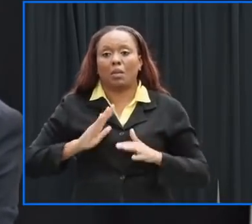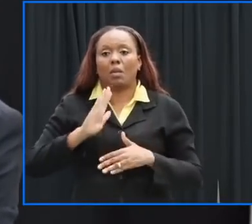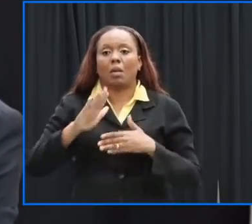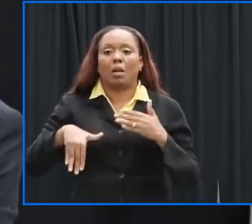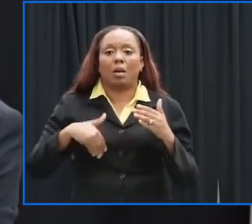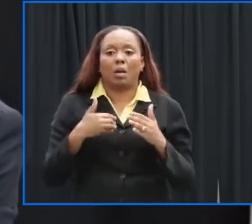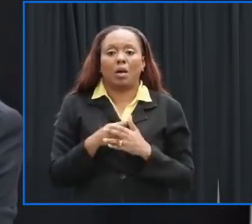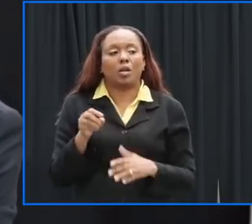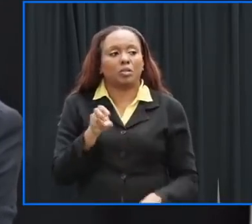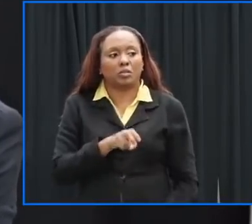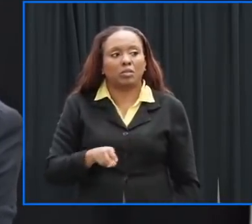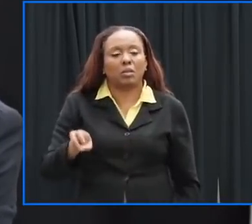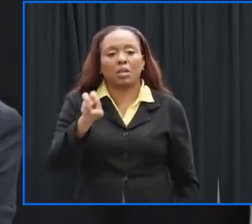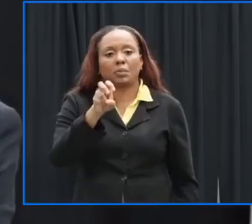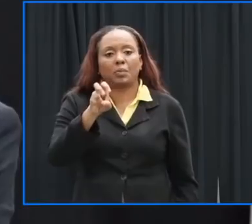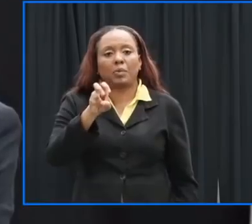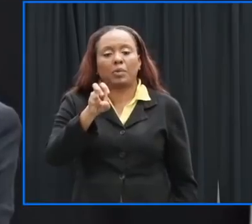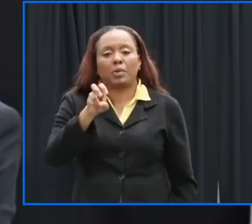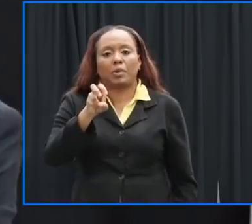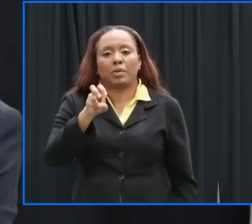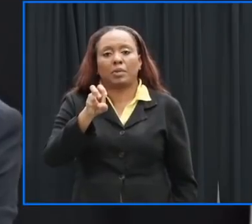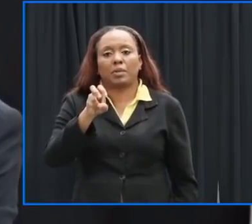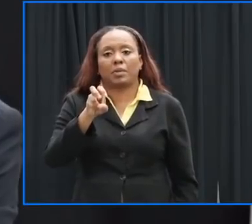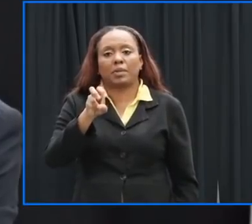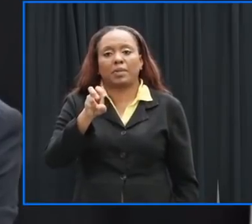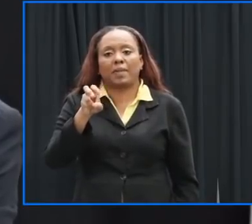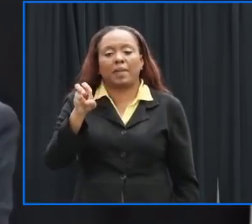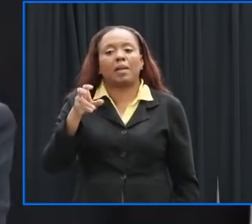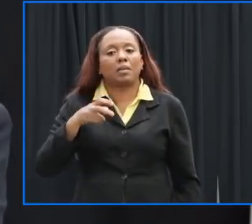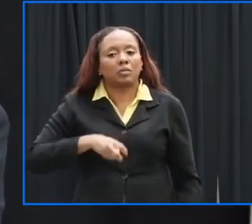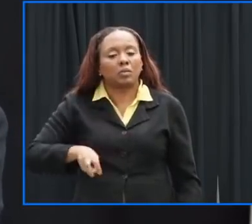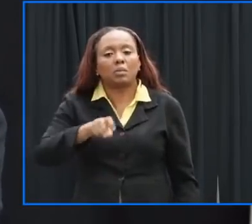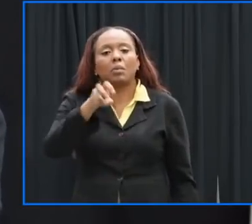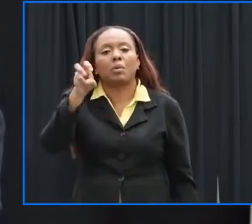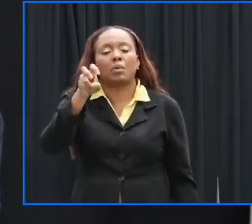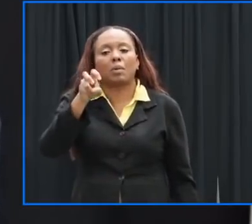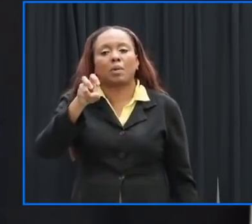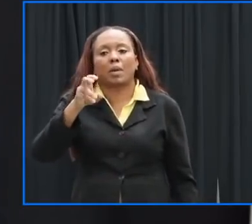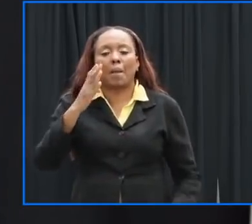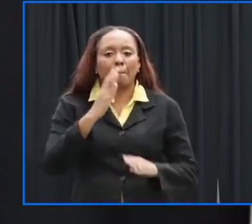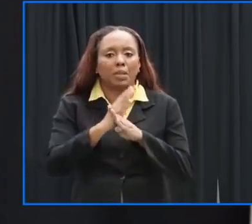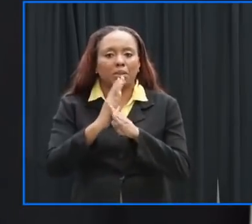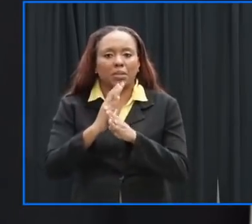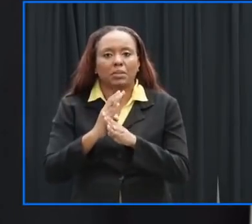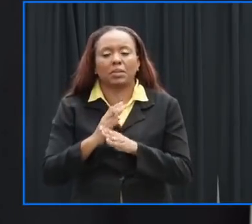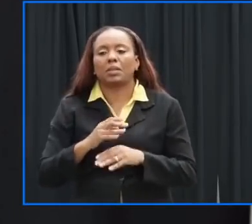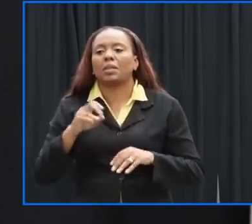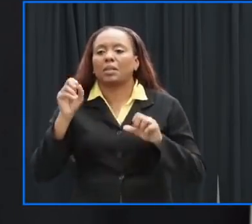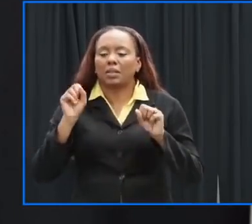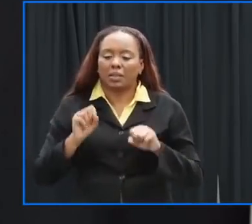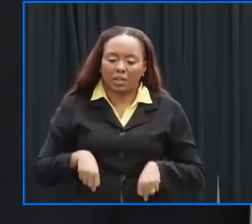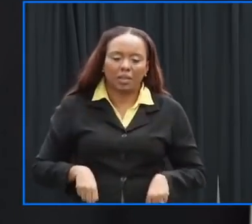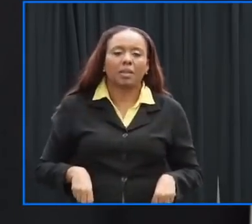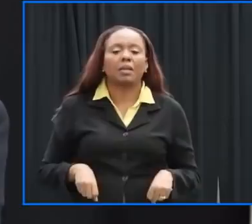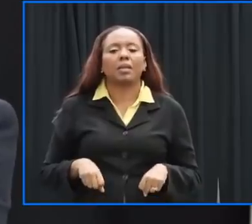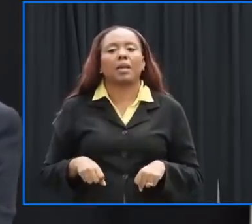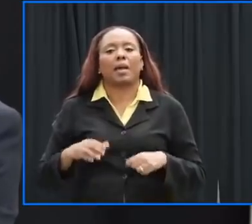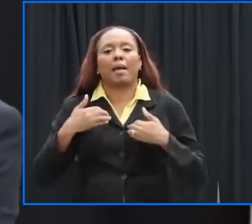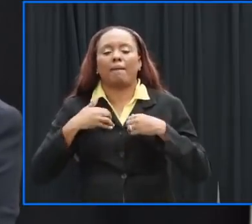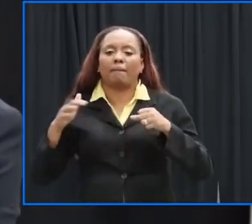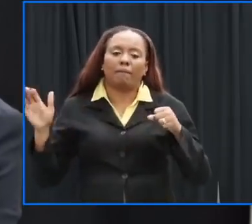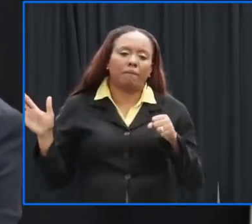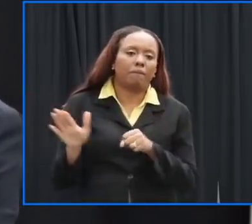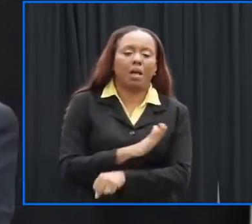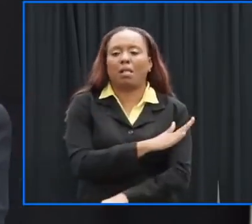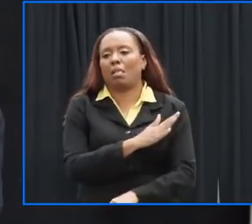transport to move to full capacity for the night thereafter so from tomorrow morning uh